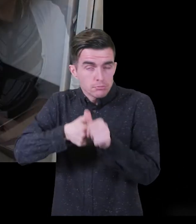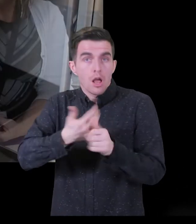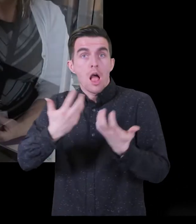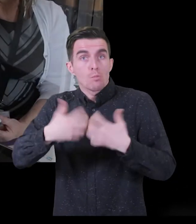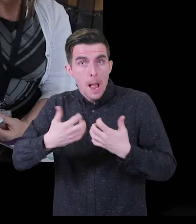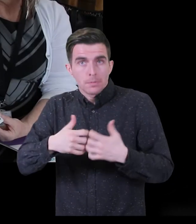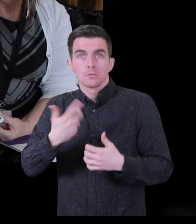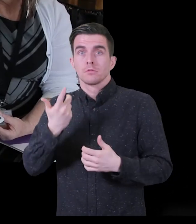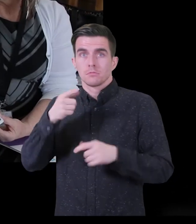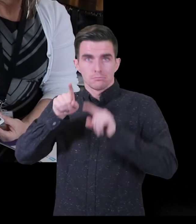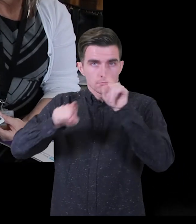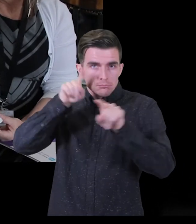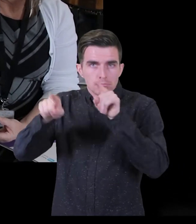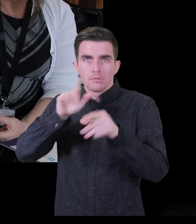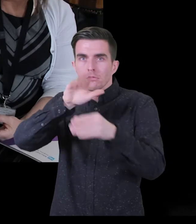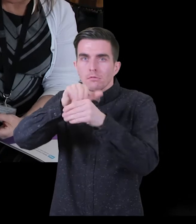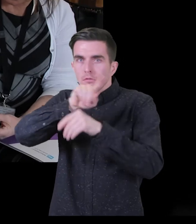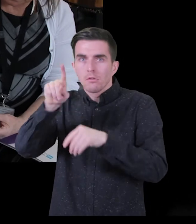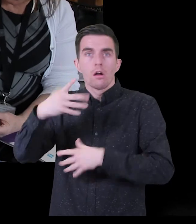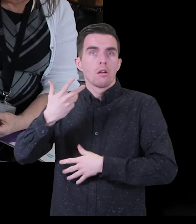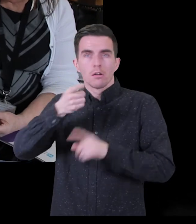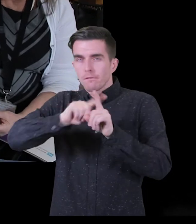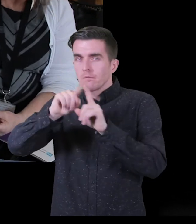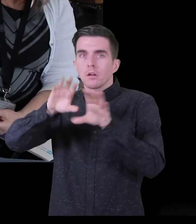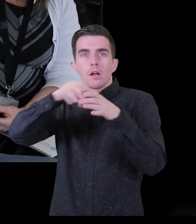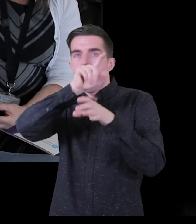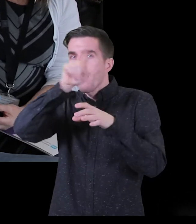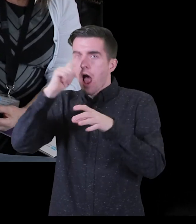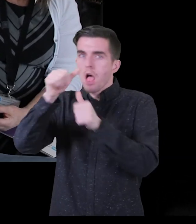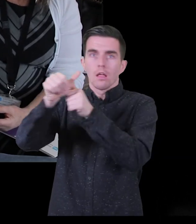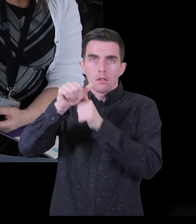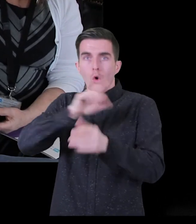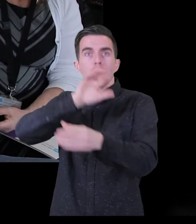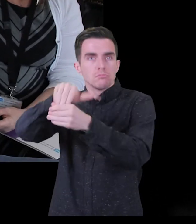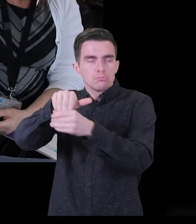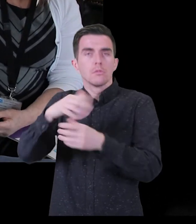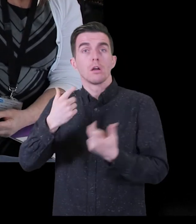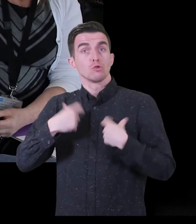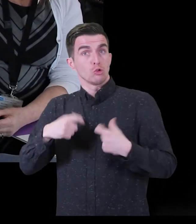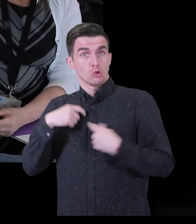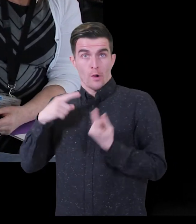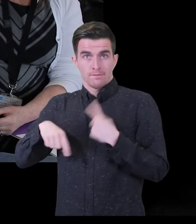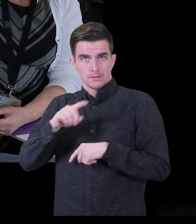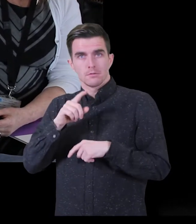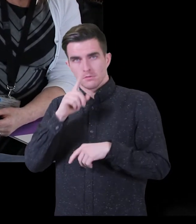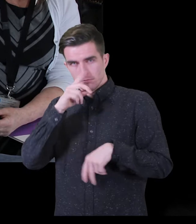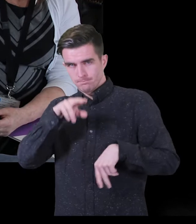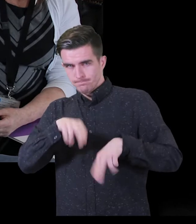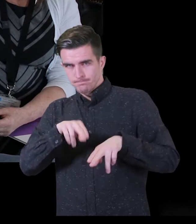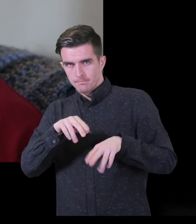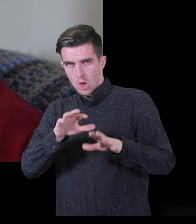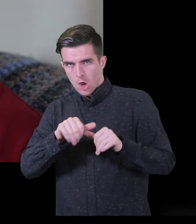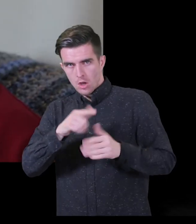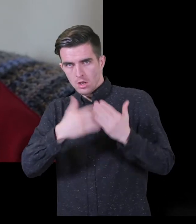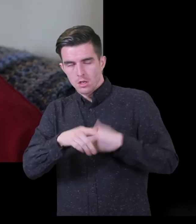or signposting to other statutory or voluntary agencies. Social workers in the team will assess the full impact of your